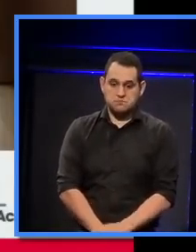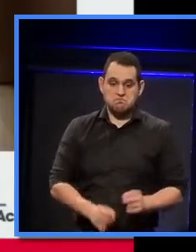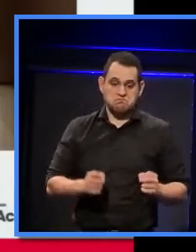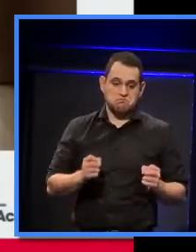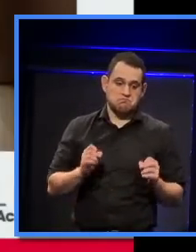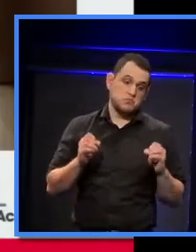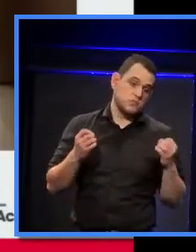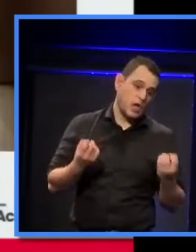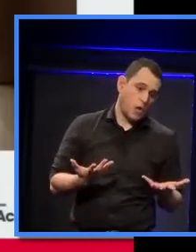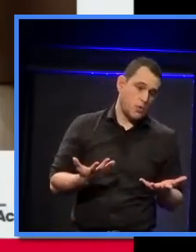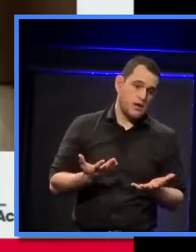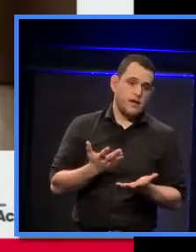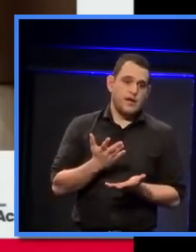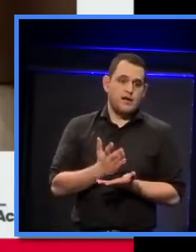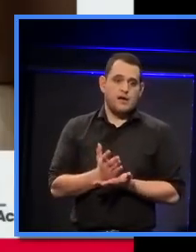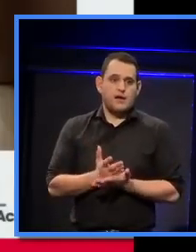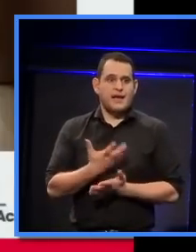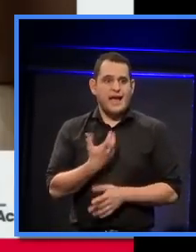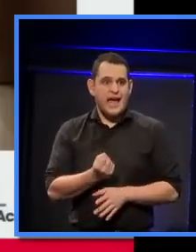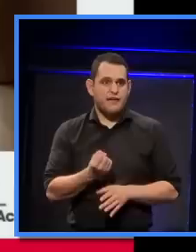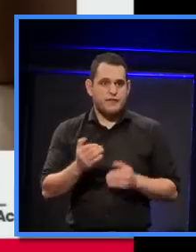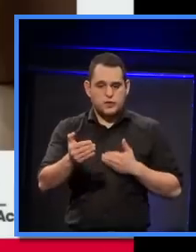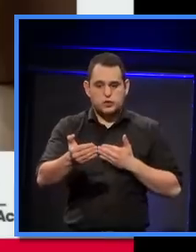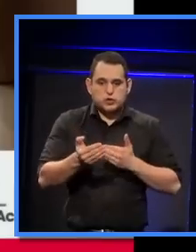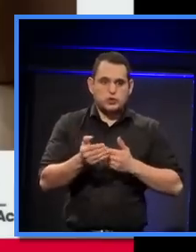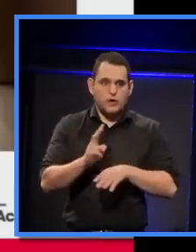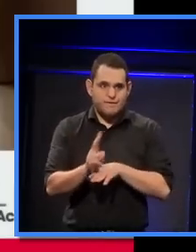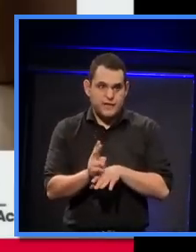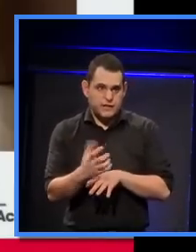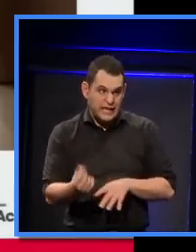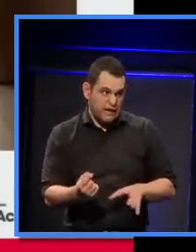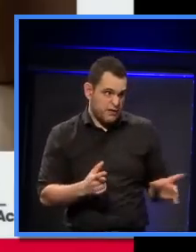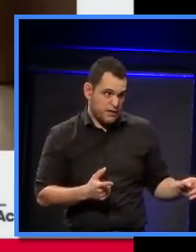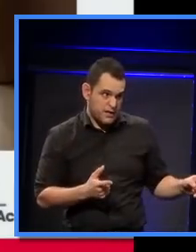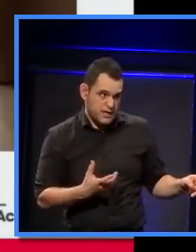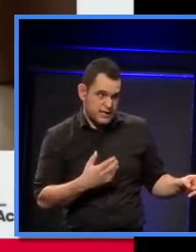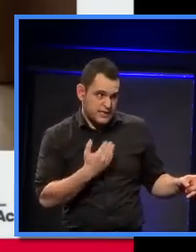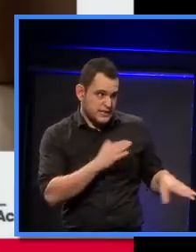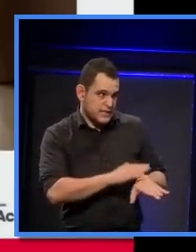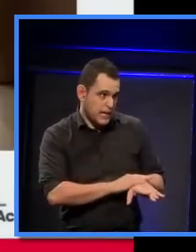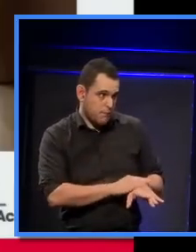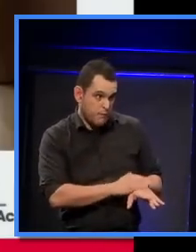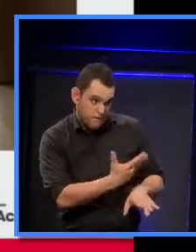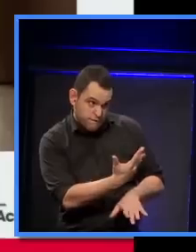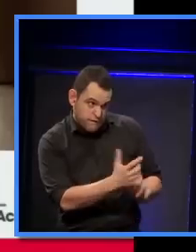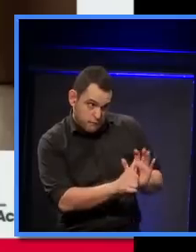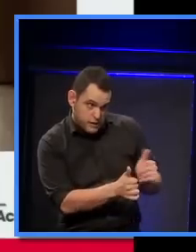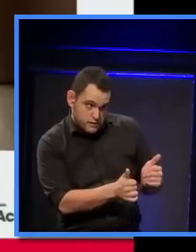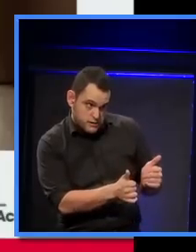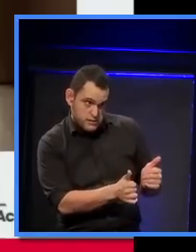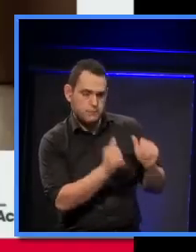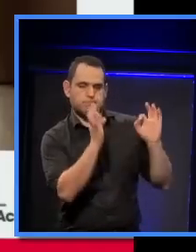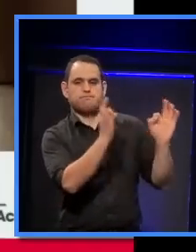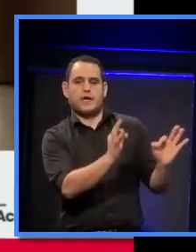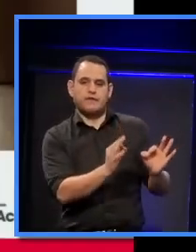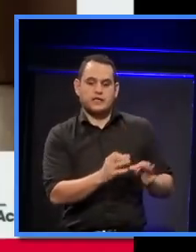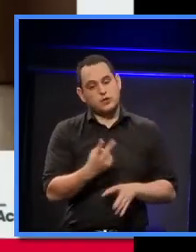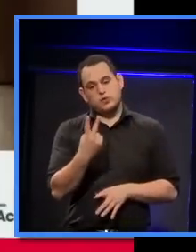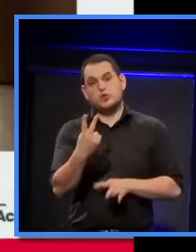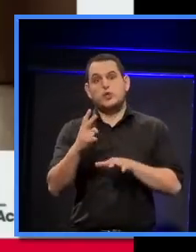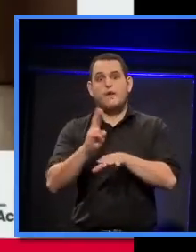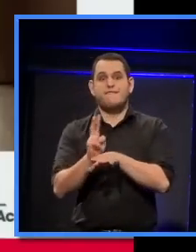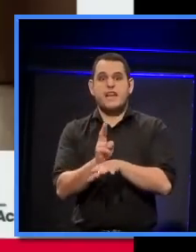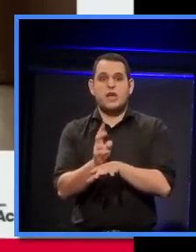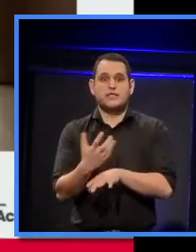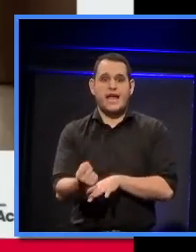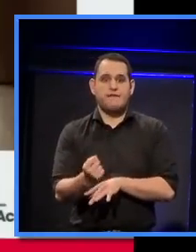So, we've got two very short video clips. How are going time-wise, Alex? This is really coming to the end. Great, okay. We'll hit this video,